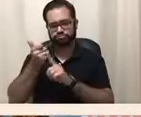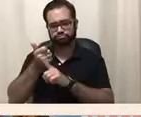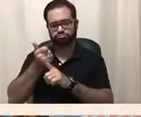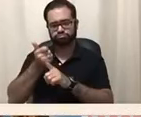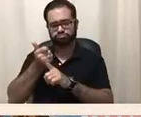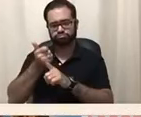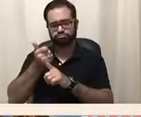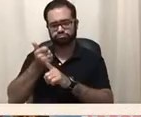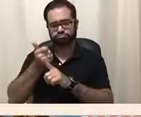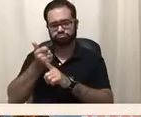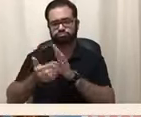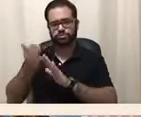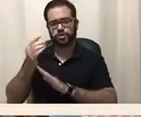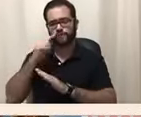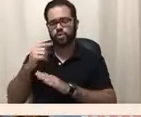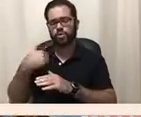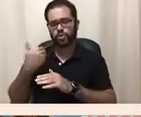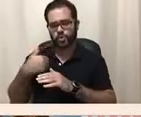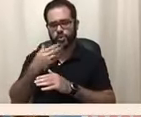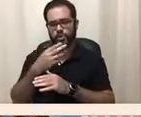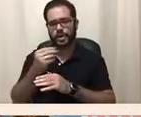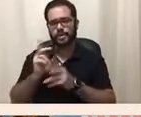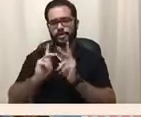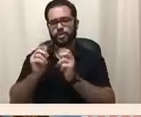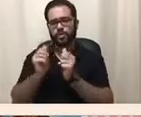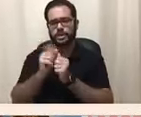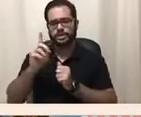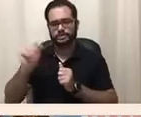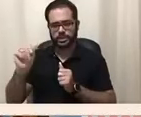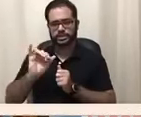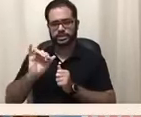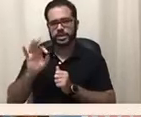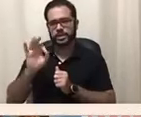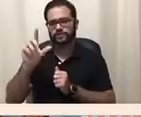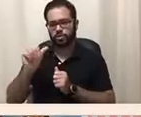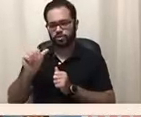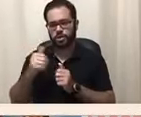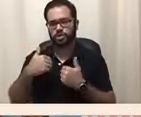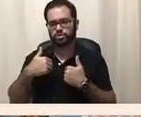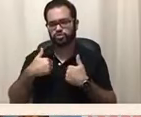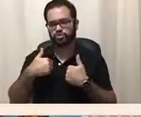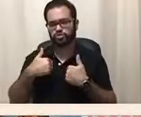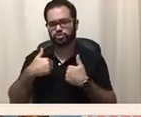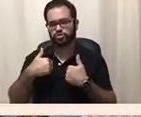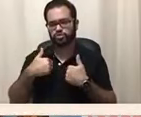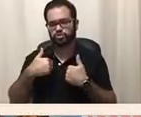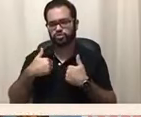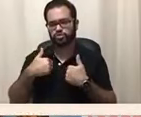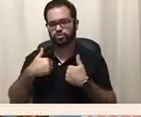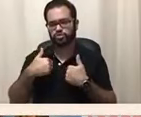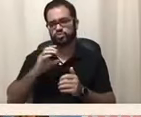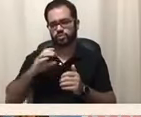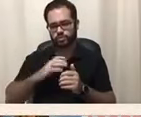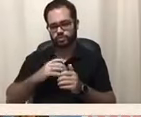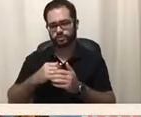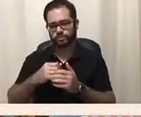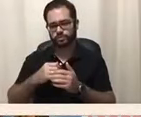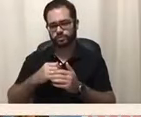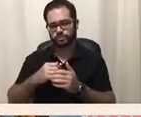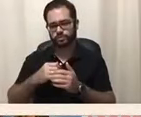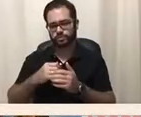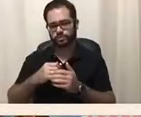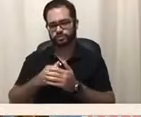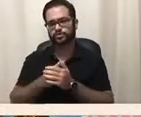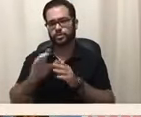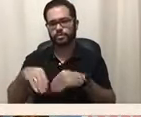like the Florida Youth Council themselves, promoting the youth-led agenda and providing services within the disability community.